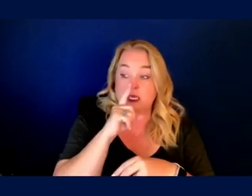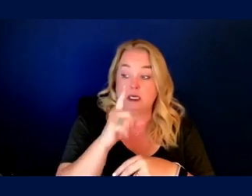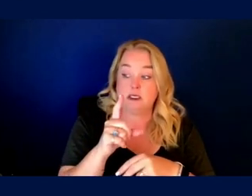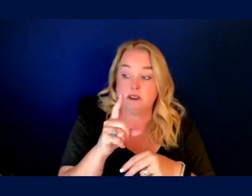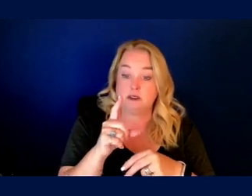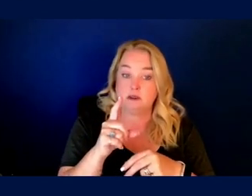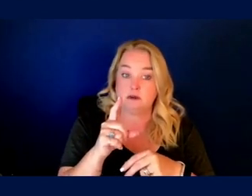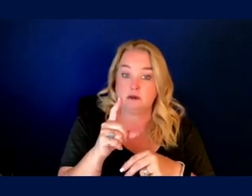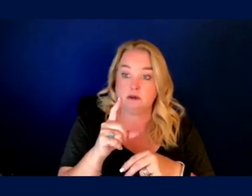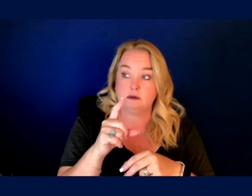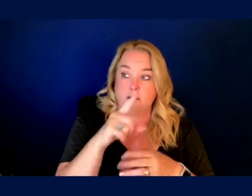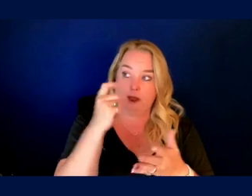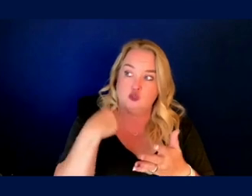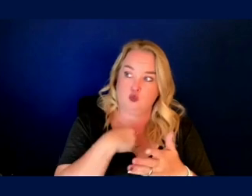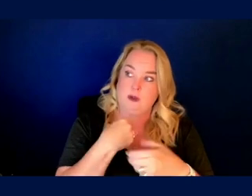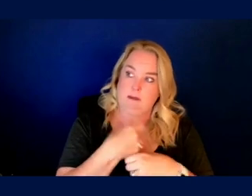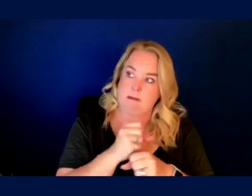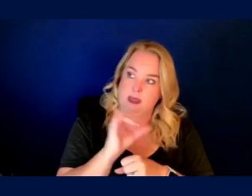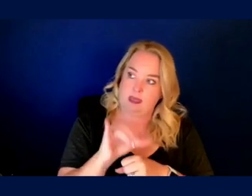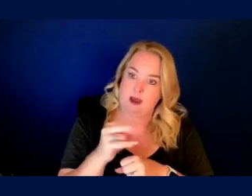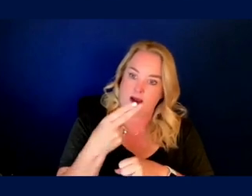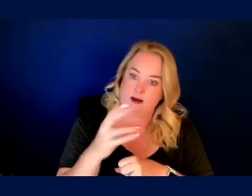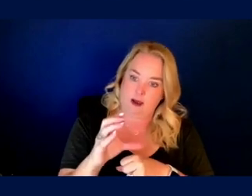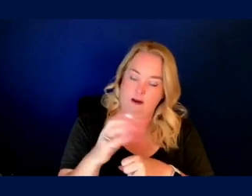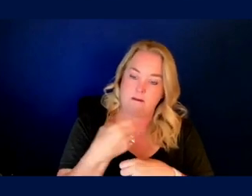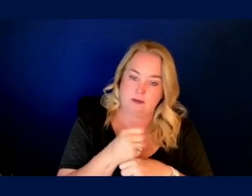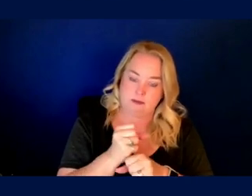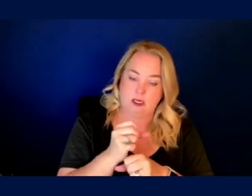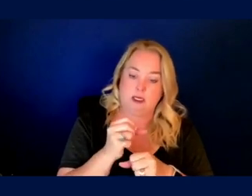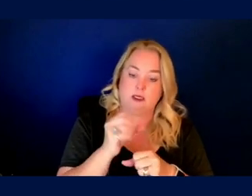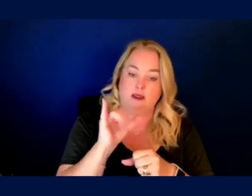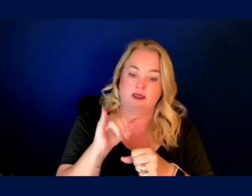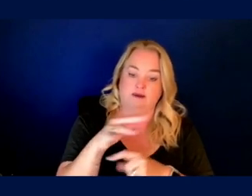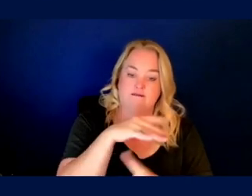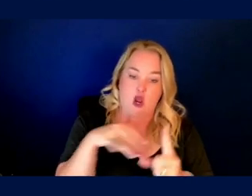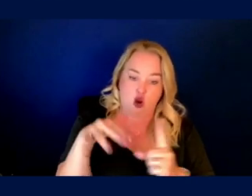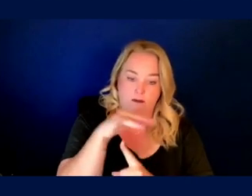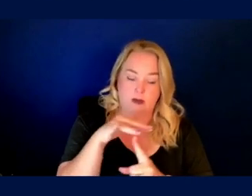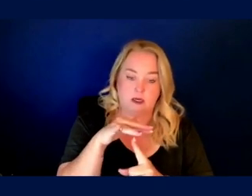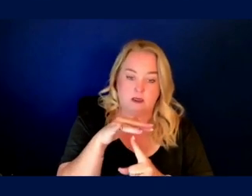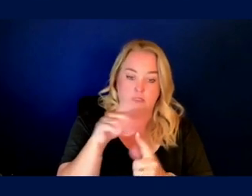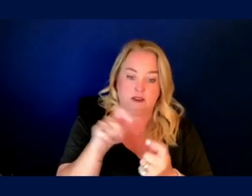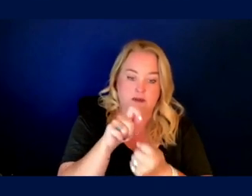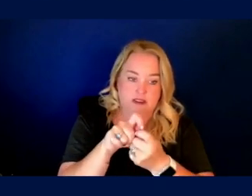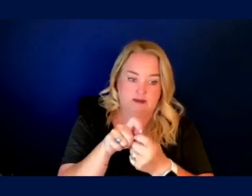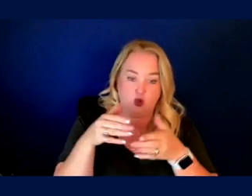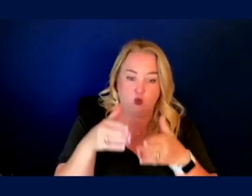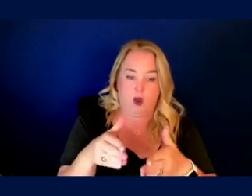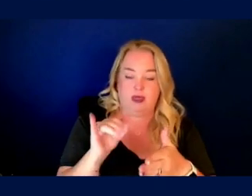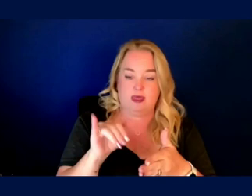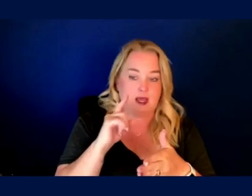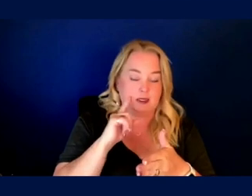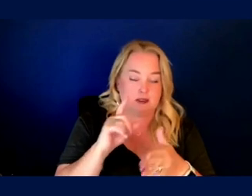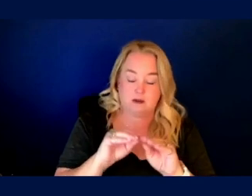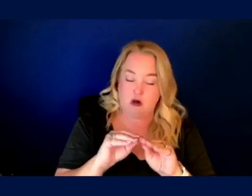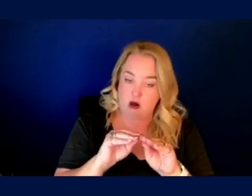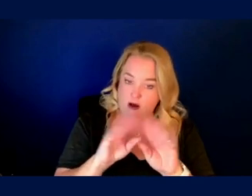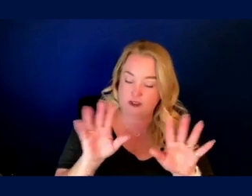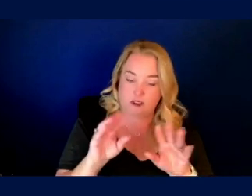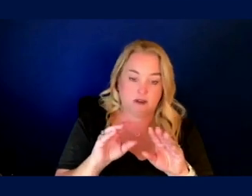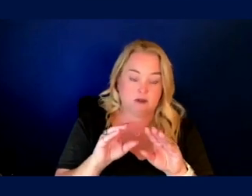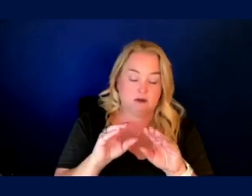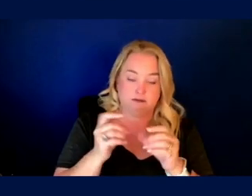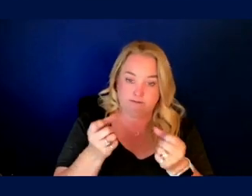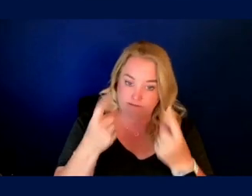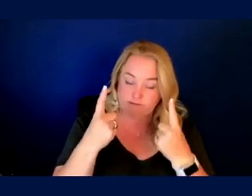is because we made it a handicap by designing the environment in a certain way. That to me, it sounds so obvious and clear when you put it